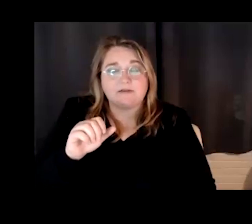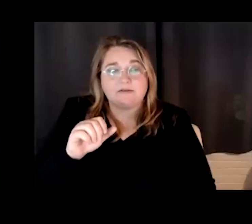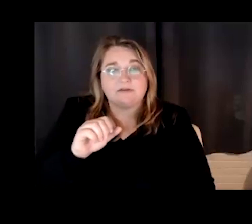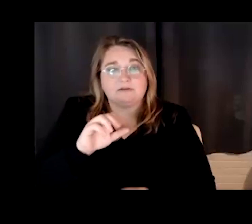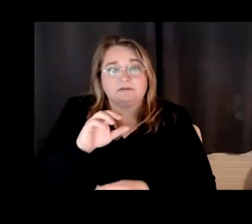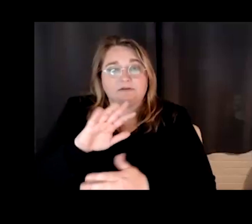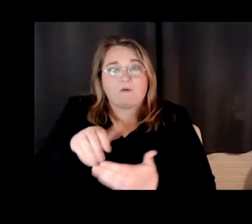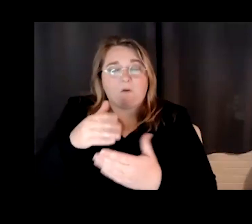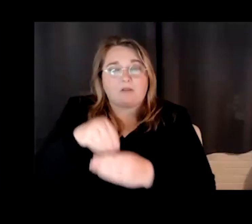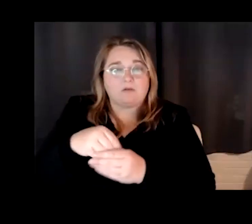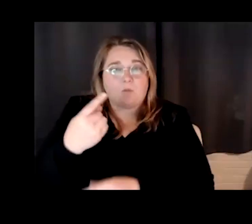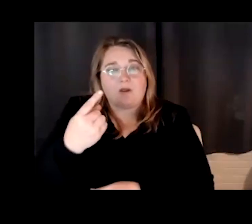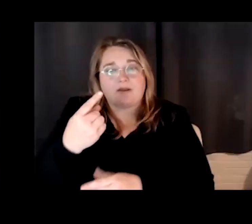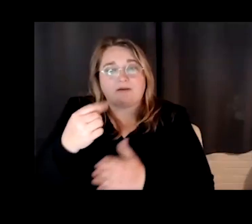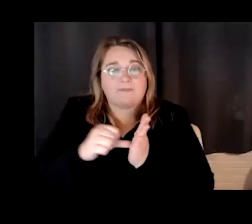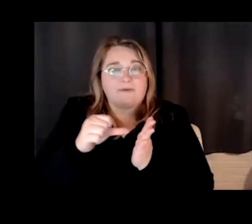We have access to that.